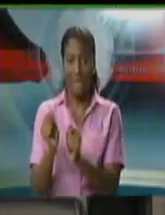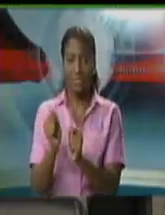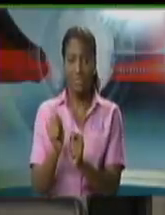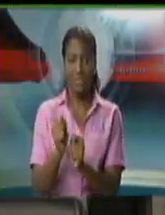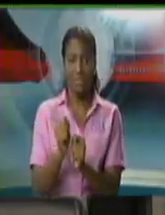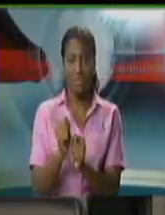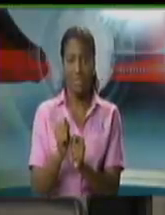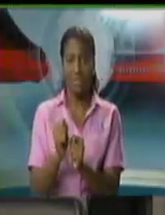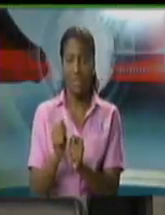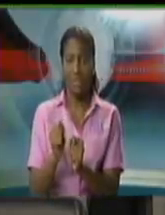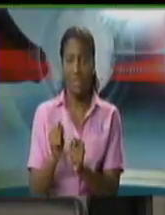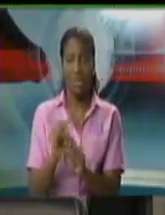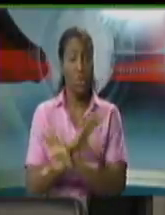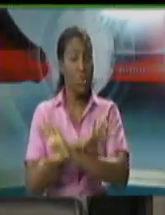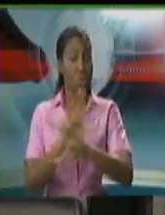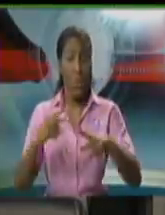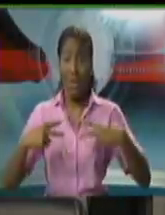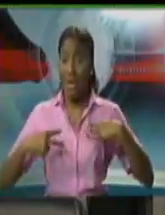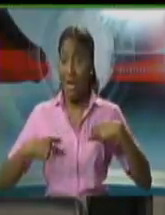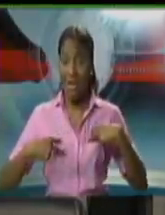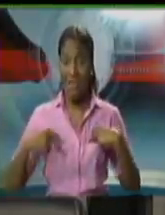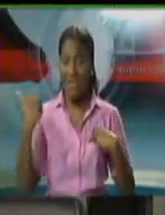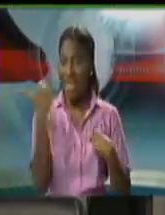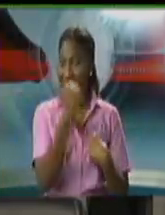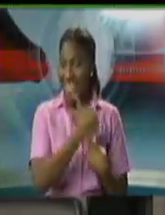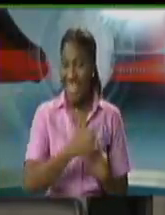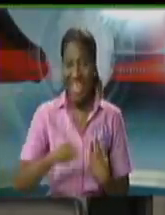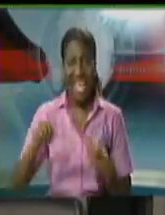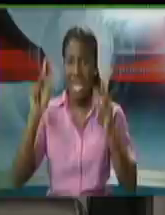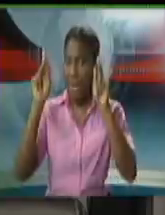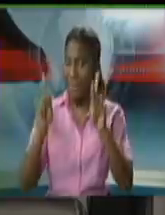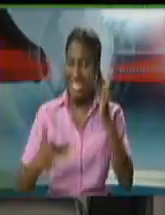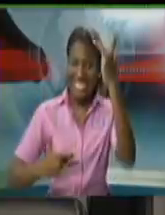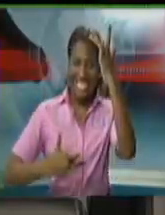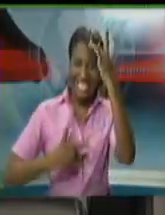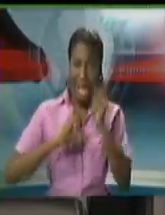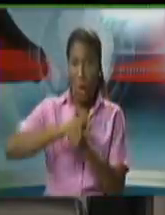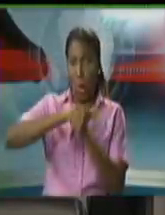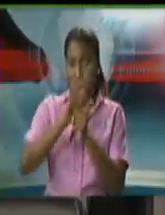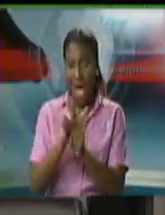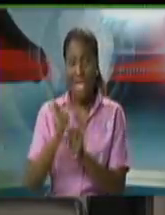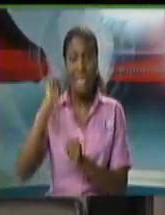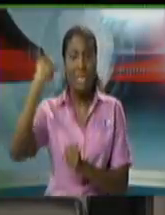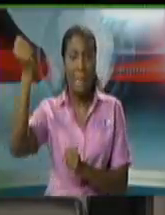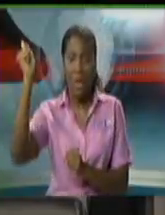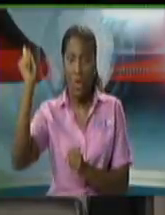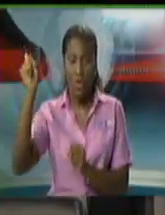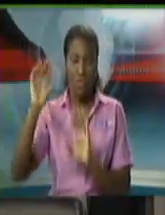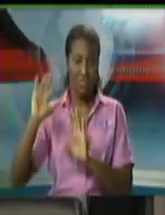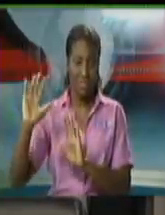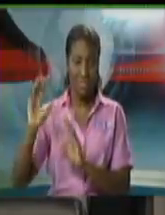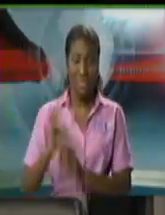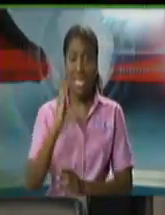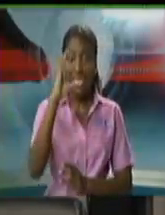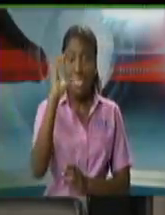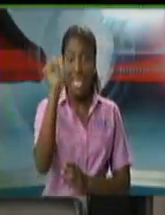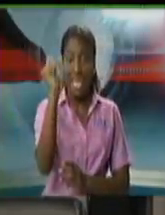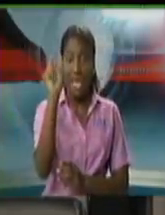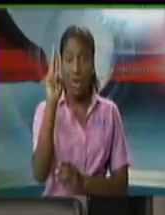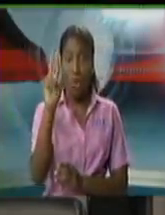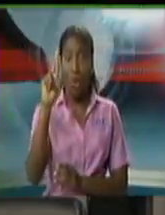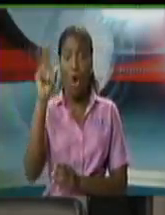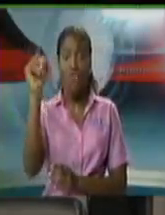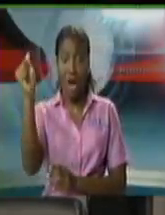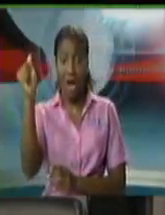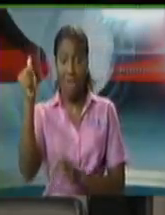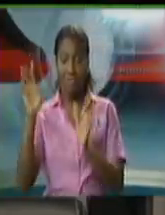COVID-positive person in hospital in Tobago. In Cora, we have 11. They